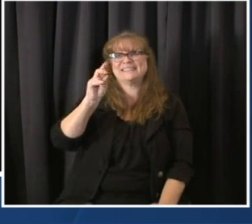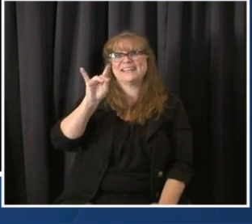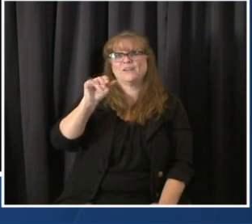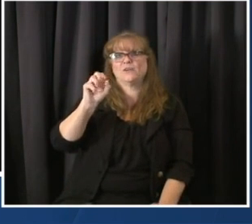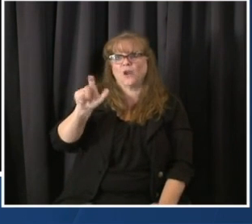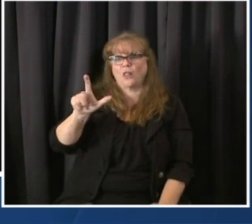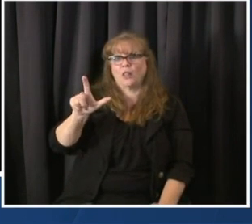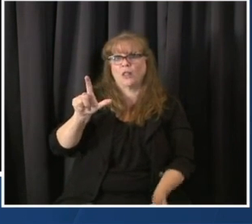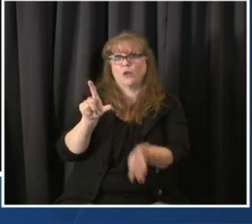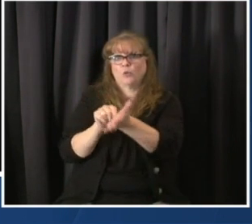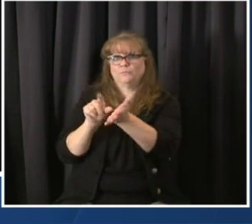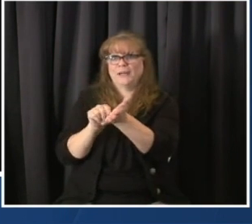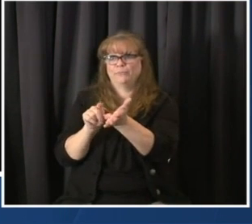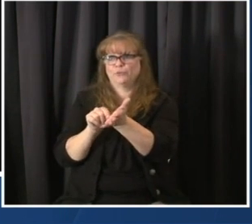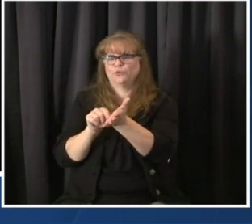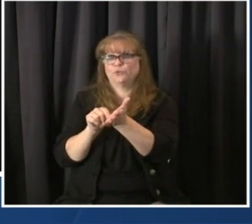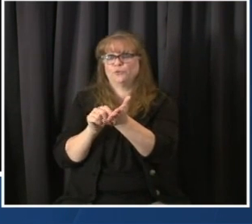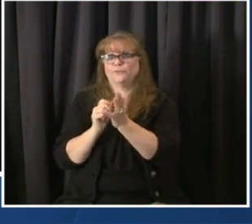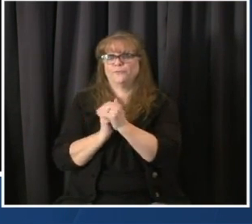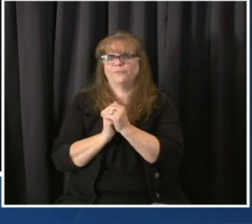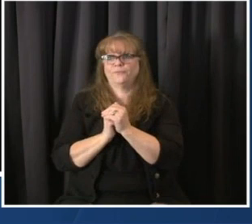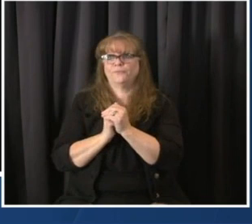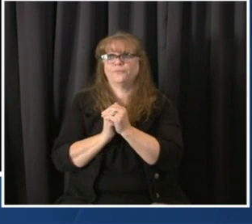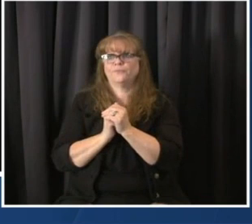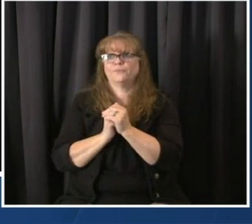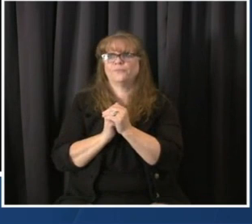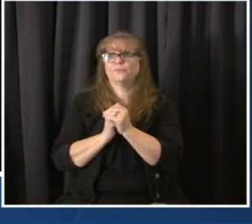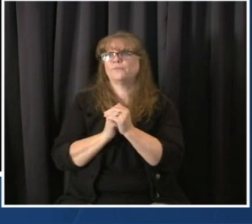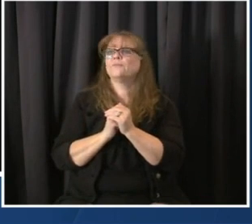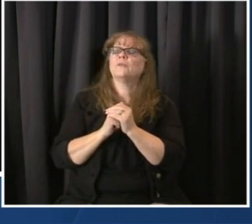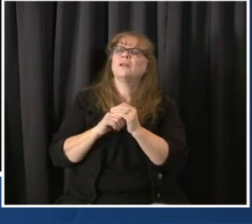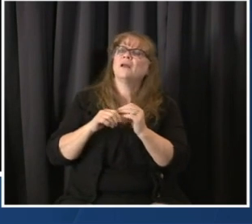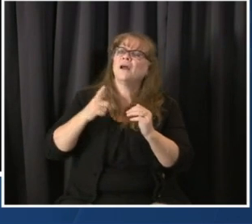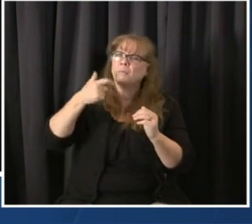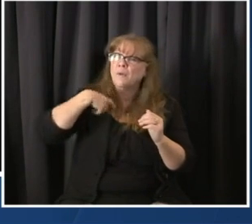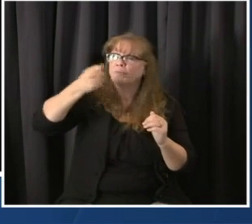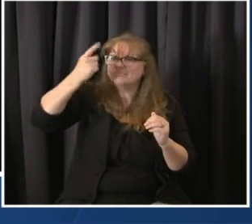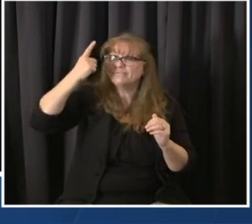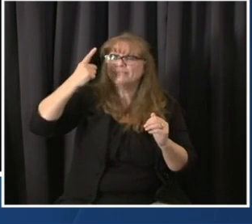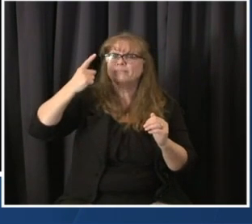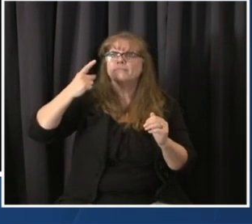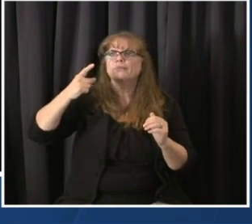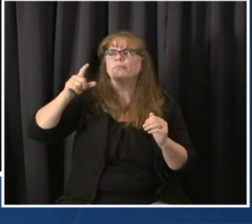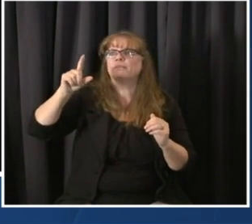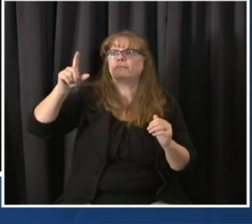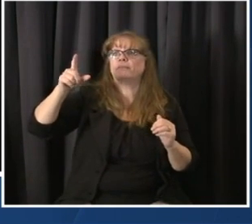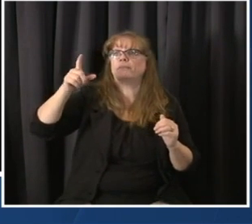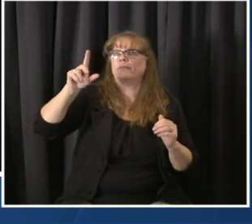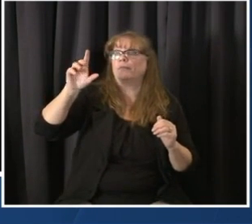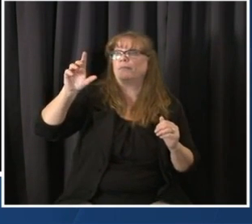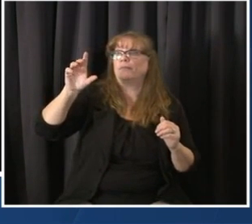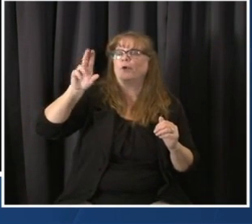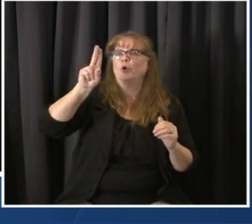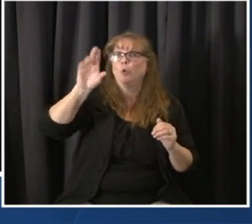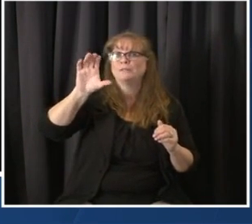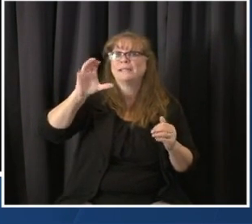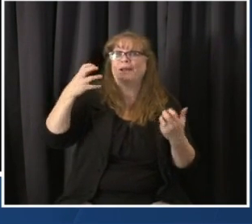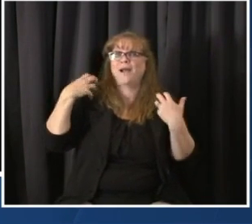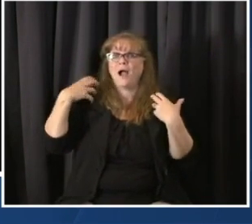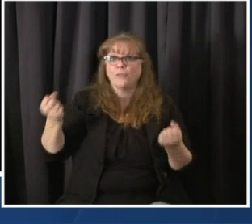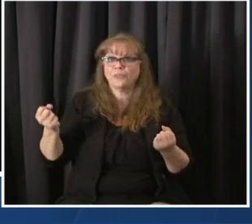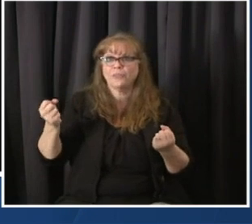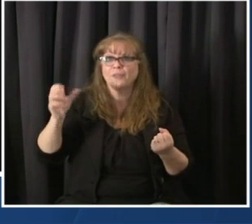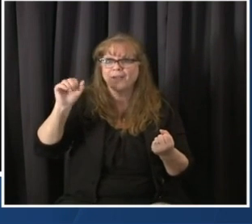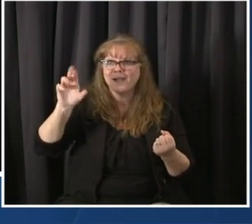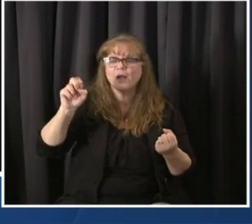like UC Health and Kaiser that have large numbers of patients, 70 and older. How's all this vaccine being distributed among these